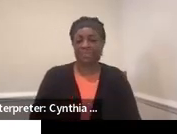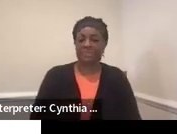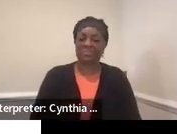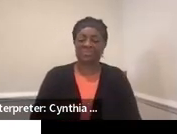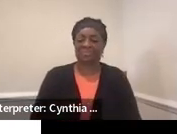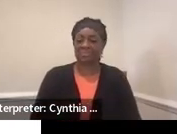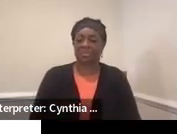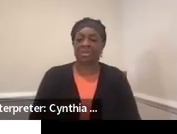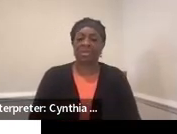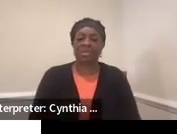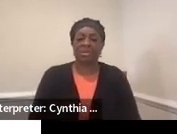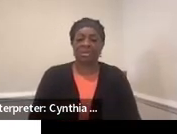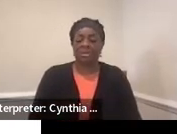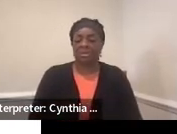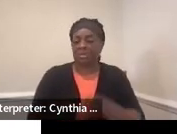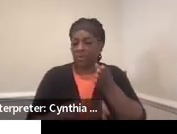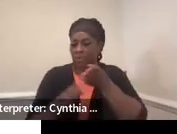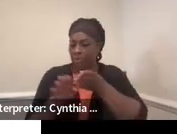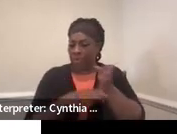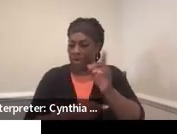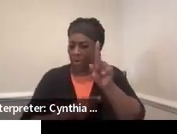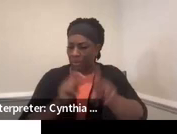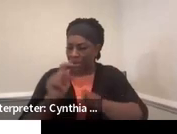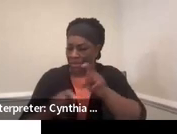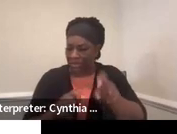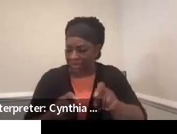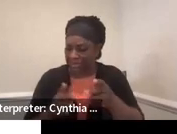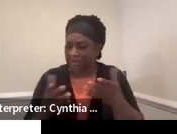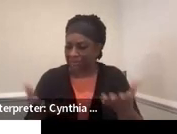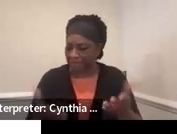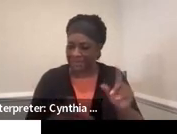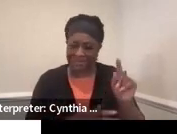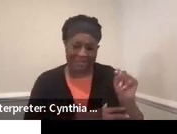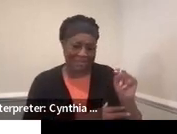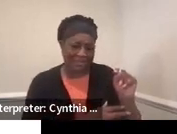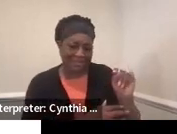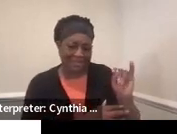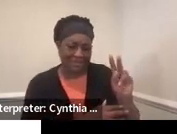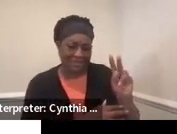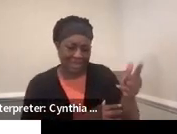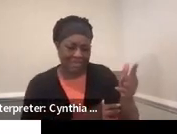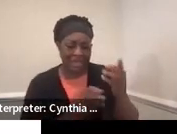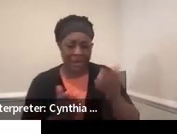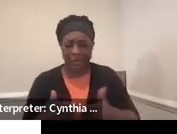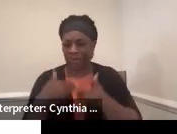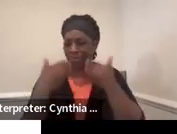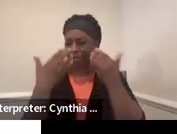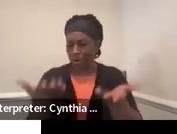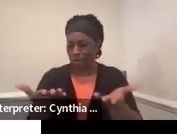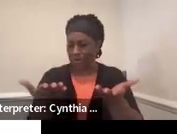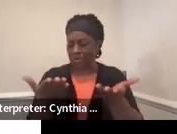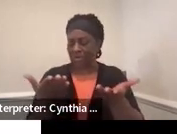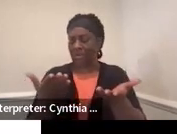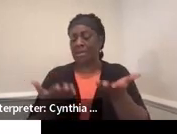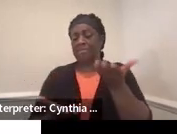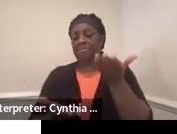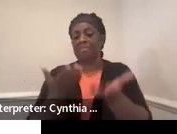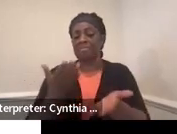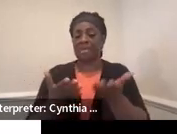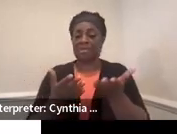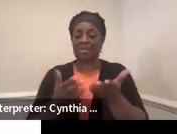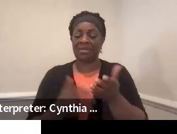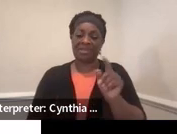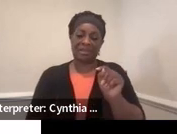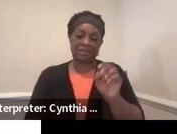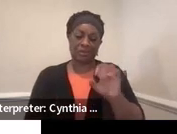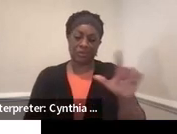Looking at career clusters is what I would propose, as well as there's a tool